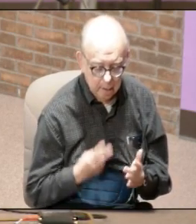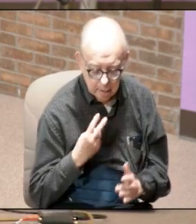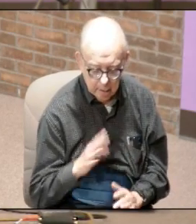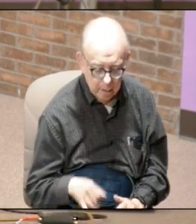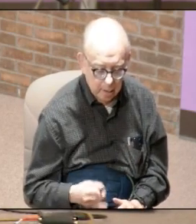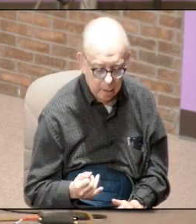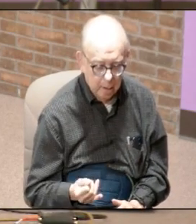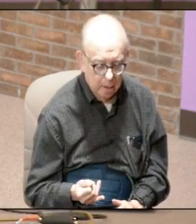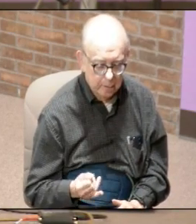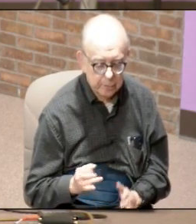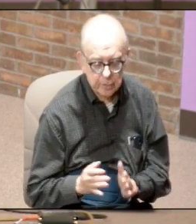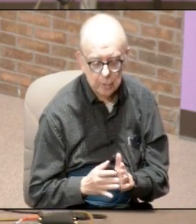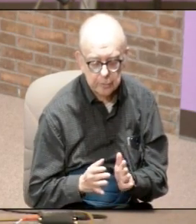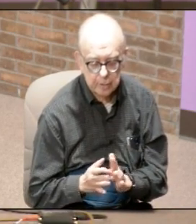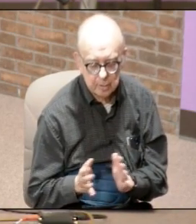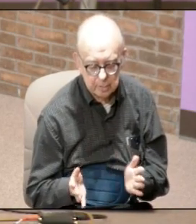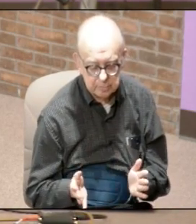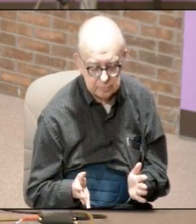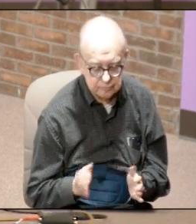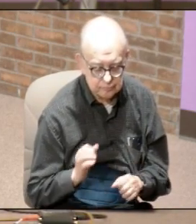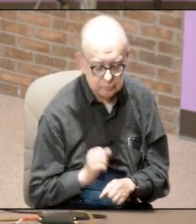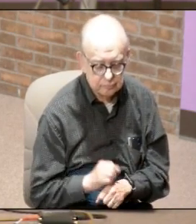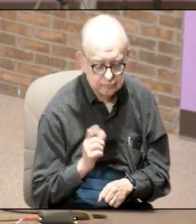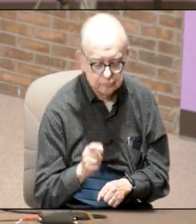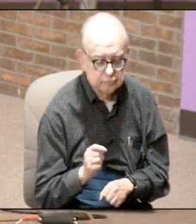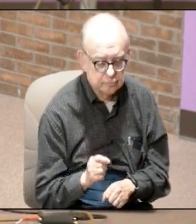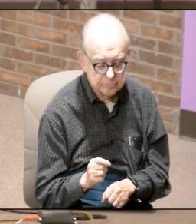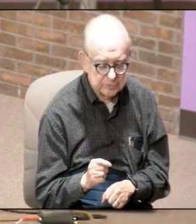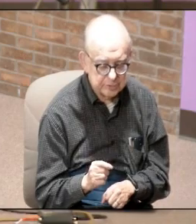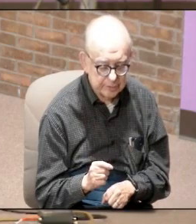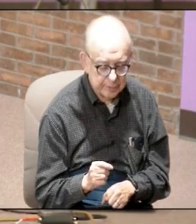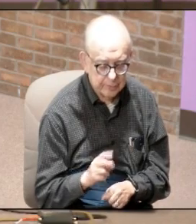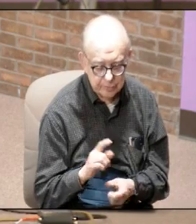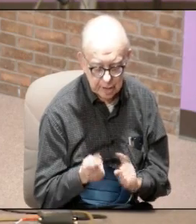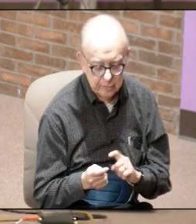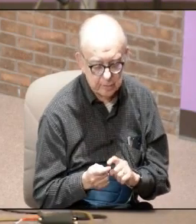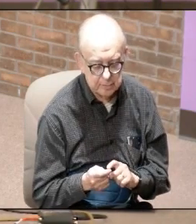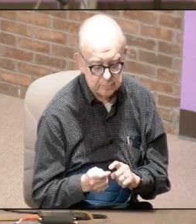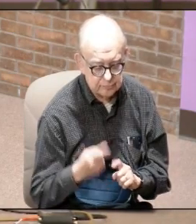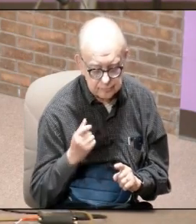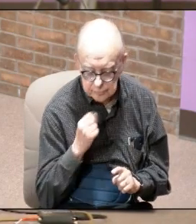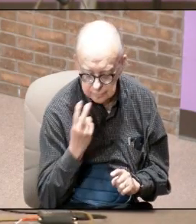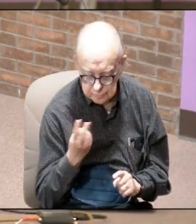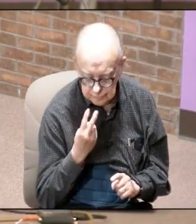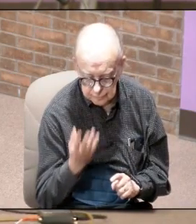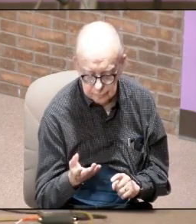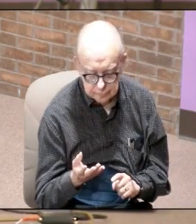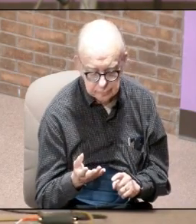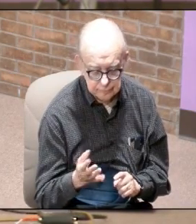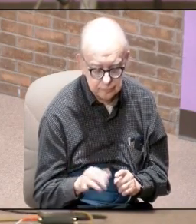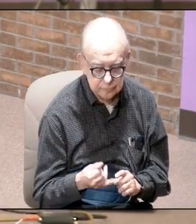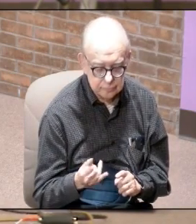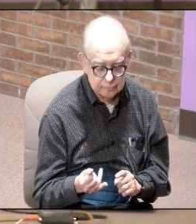on the mount or saw Jesus on the mount of transfiguration not only did we see him there John was present